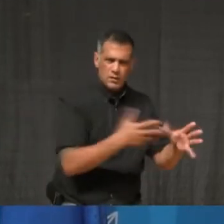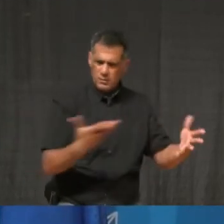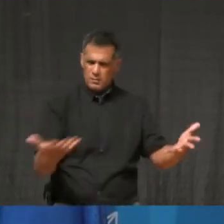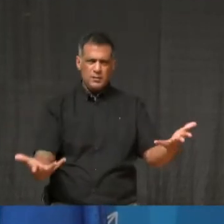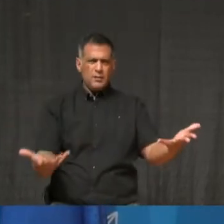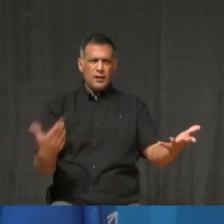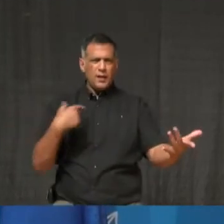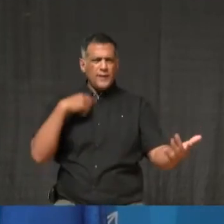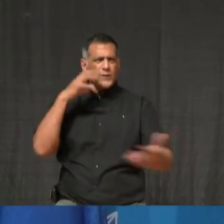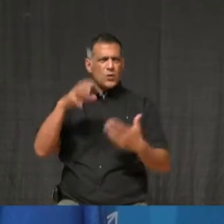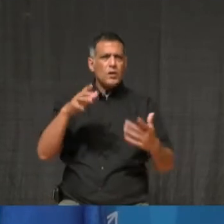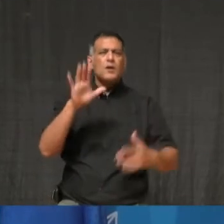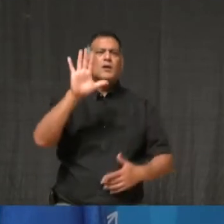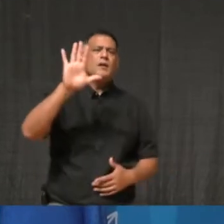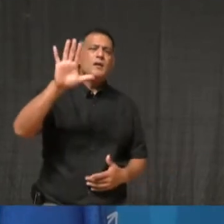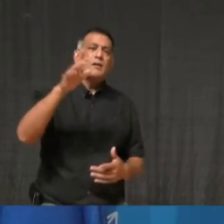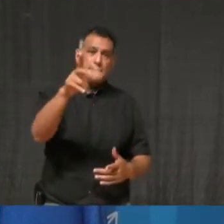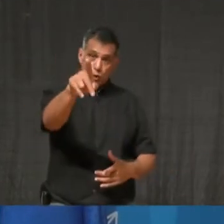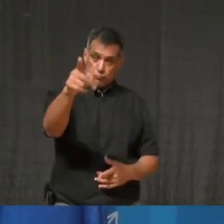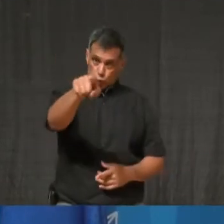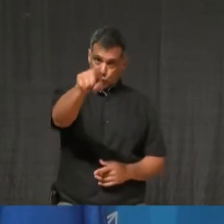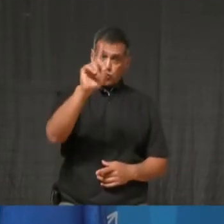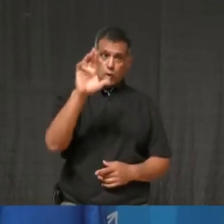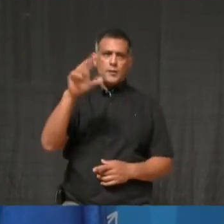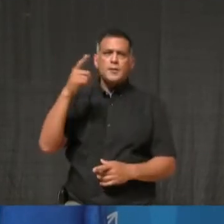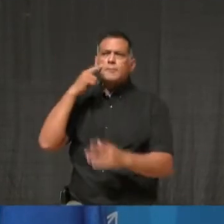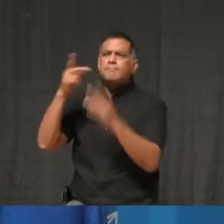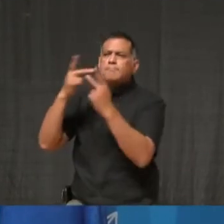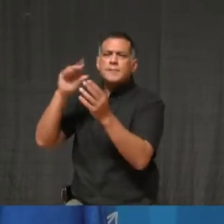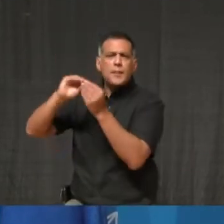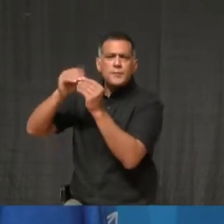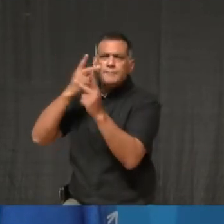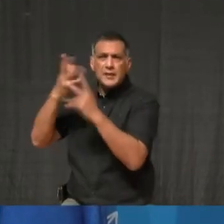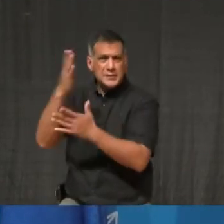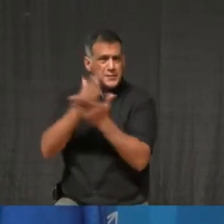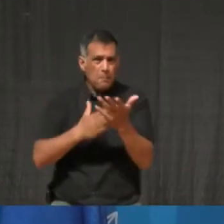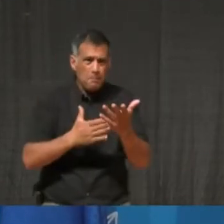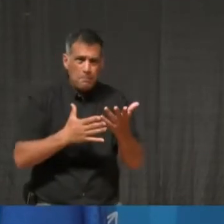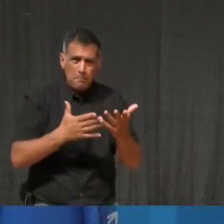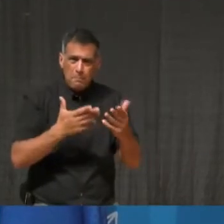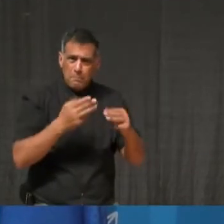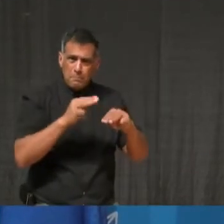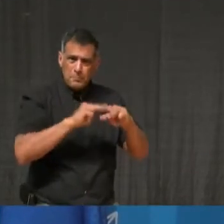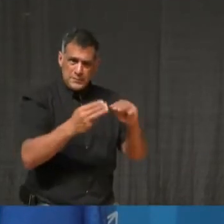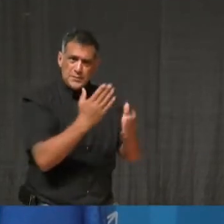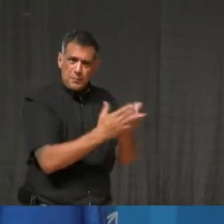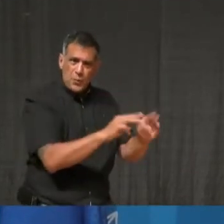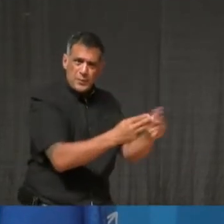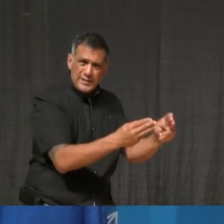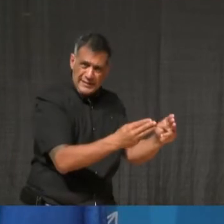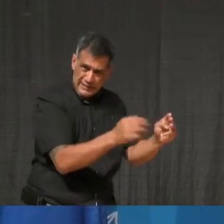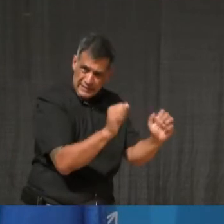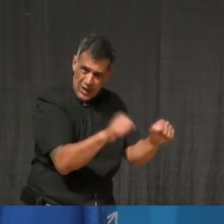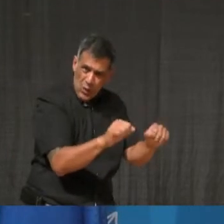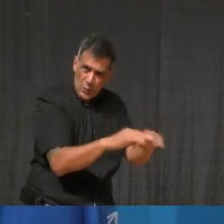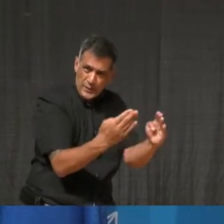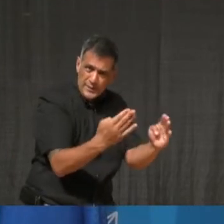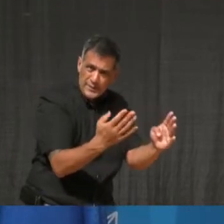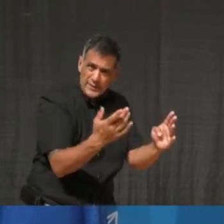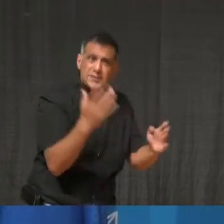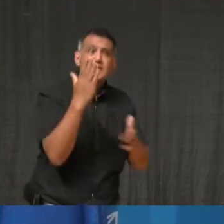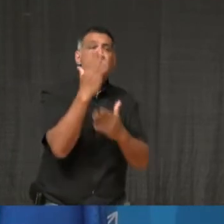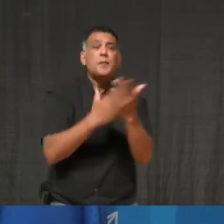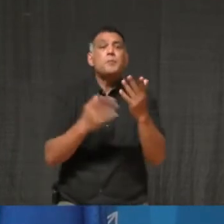numbers you're seeing, would it be risky or dangerous to open up some Mississauga businesses while, you know, the same type of businesses would remain closed in